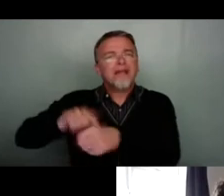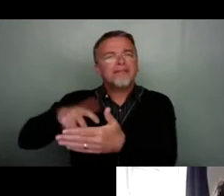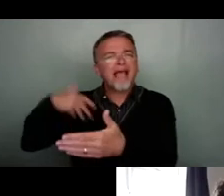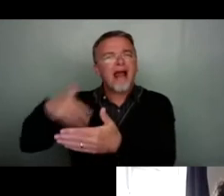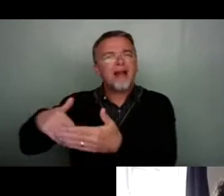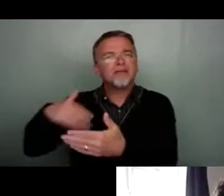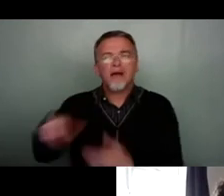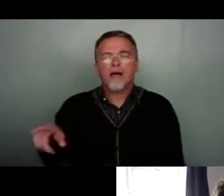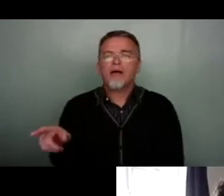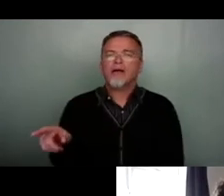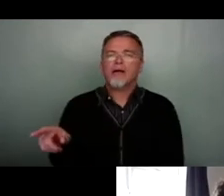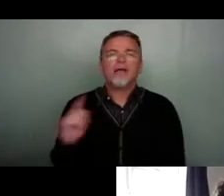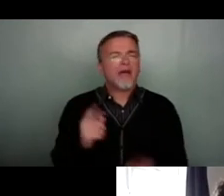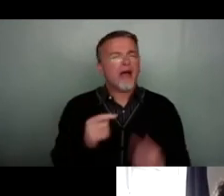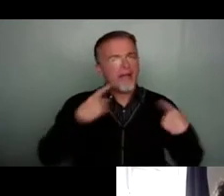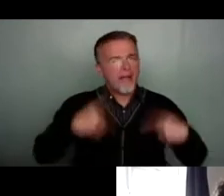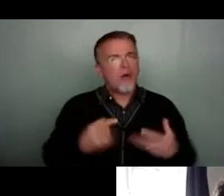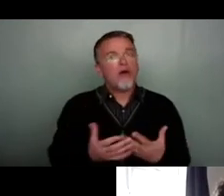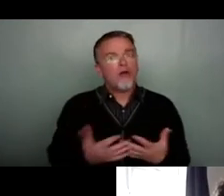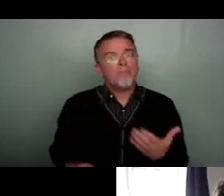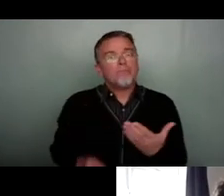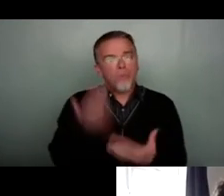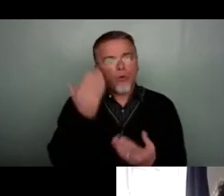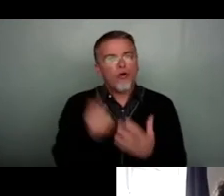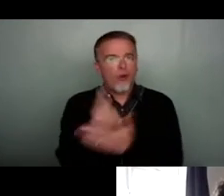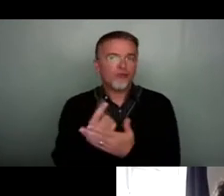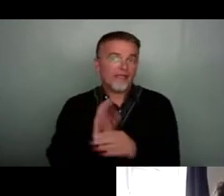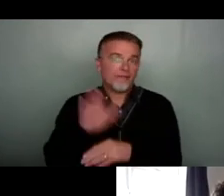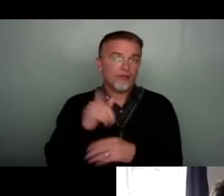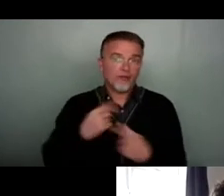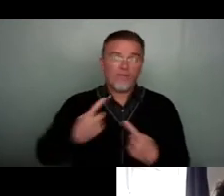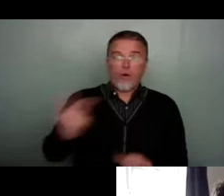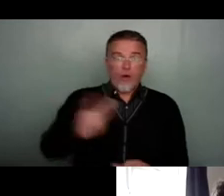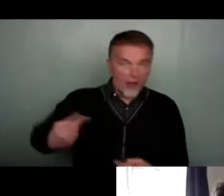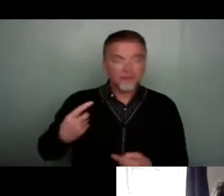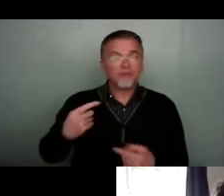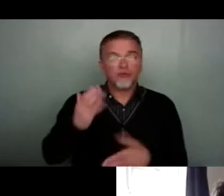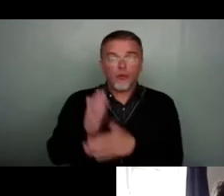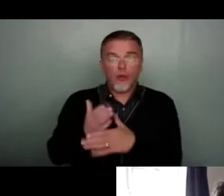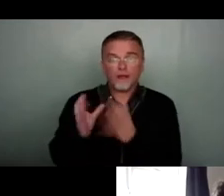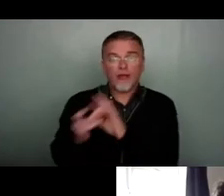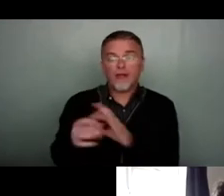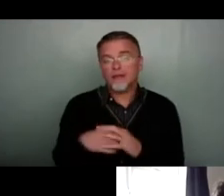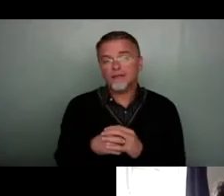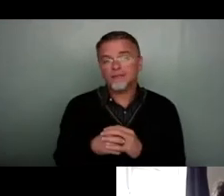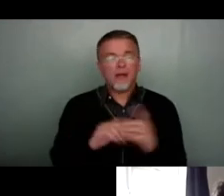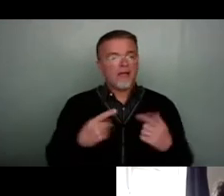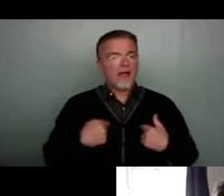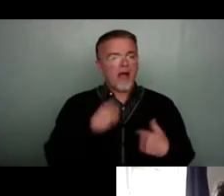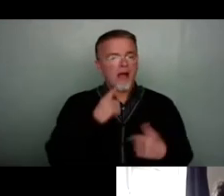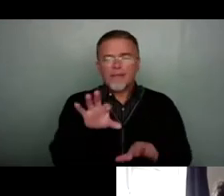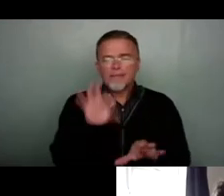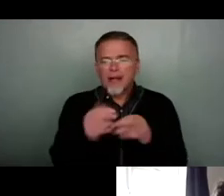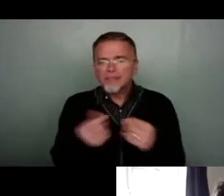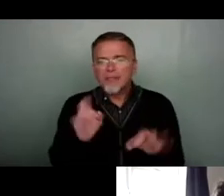will allow loads more opportunity in the future for us to work together. But I am going to pick up some of the